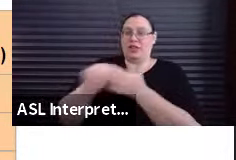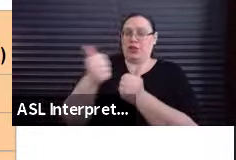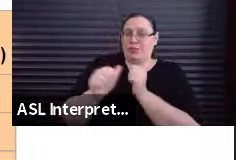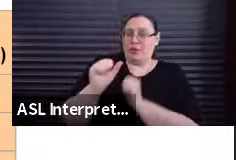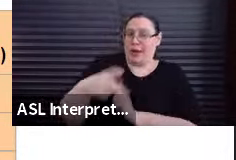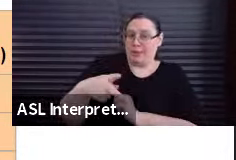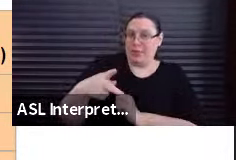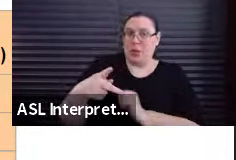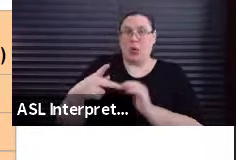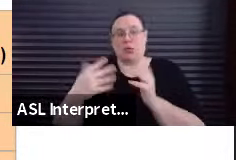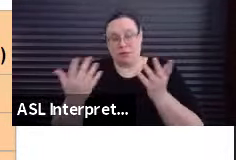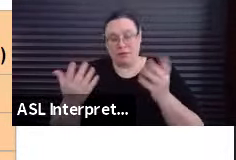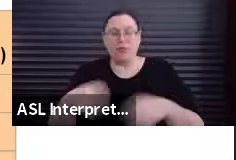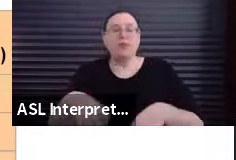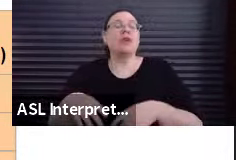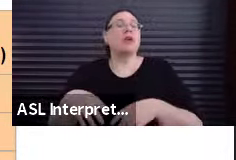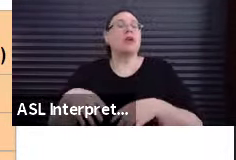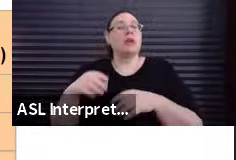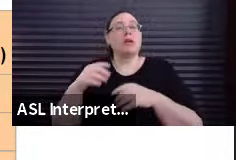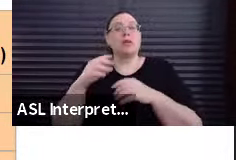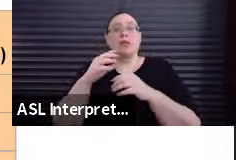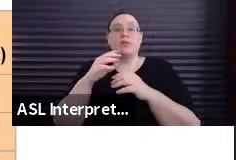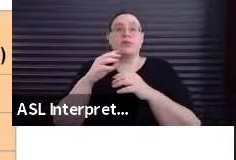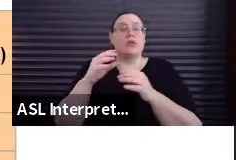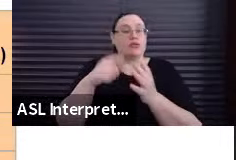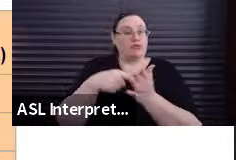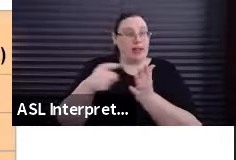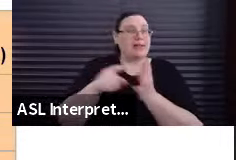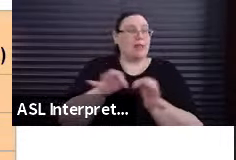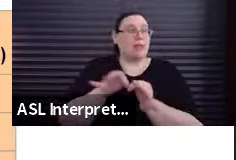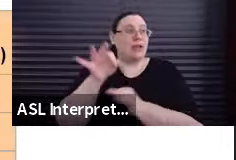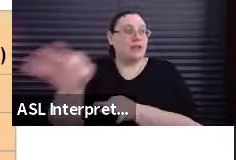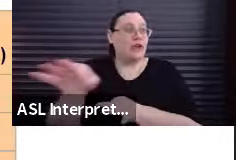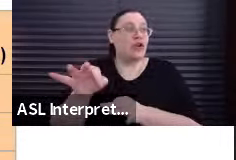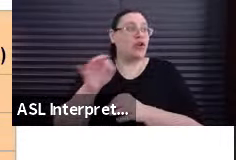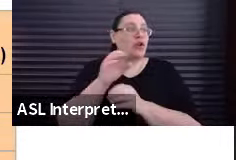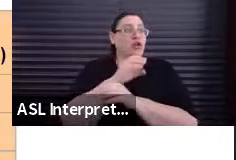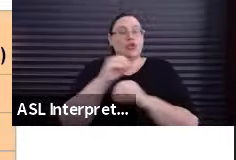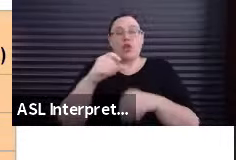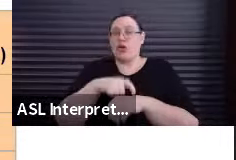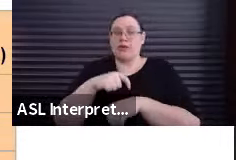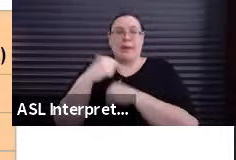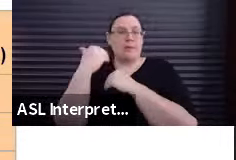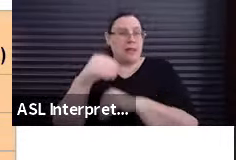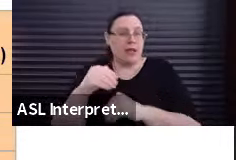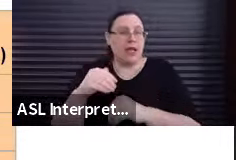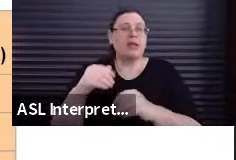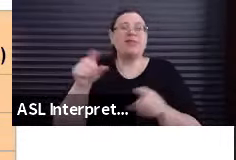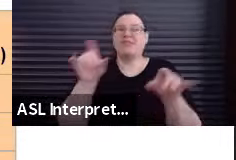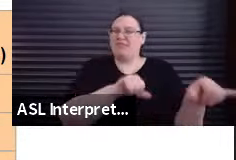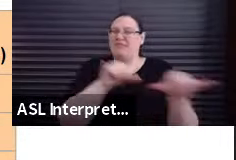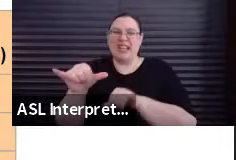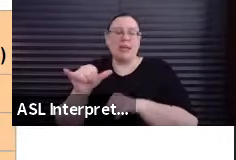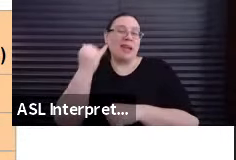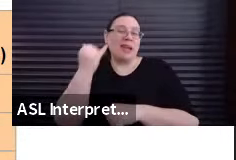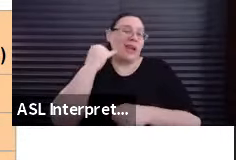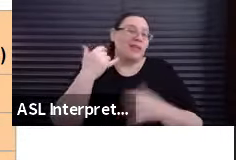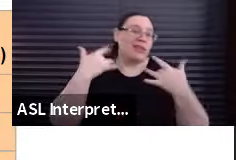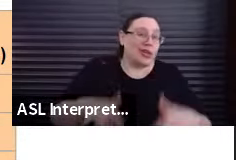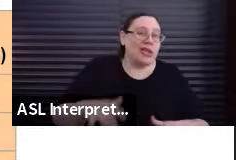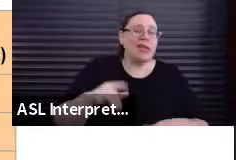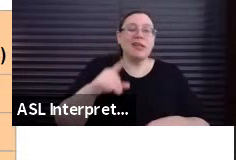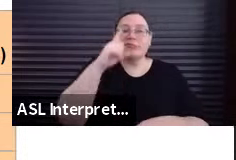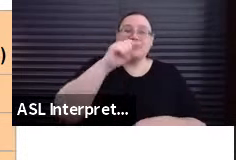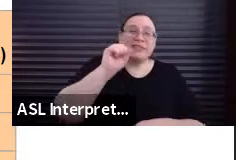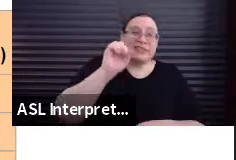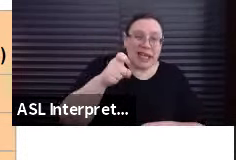limitations and rates are deferrable. Just like with the short project agreement, nudity and simulated sex, as well as stunts, are